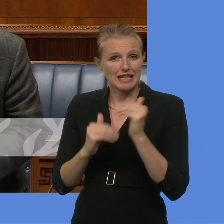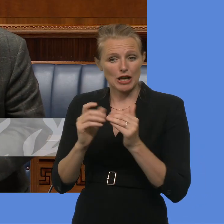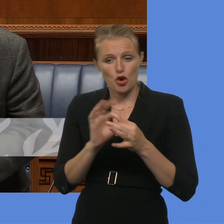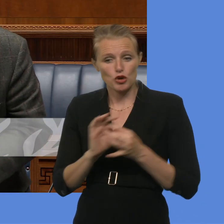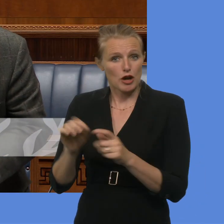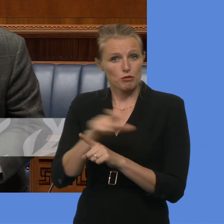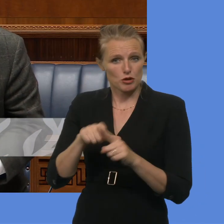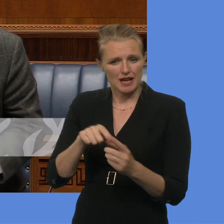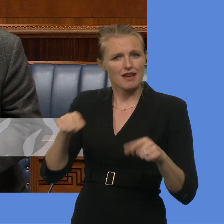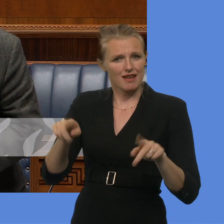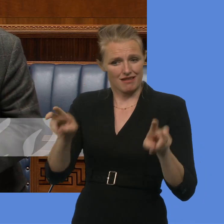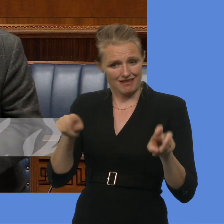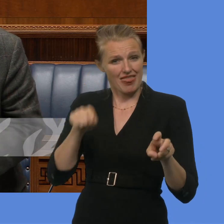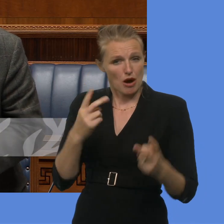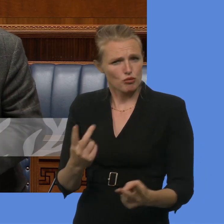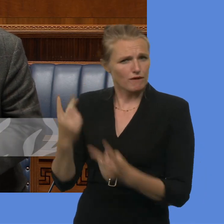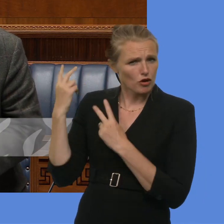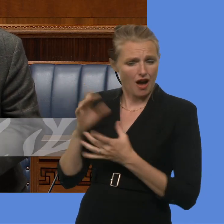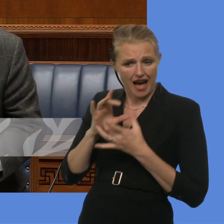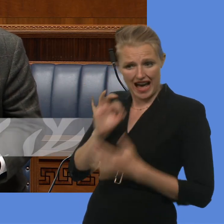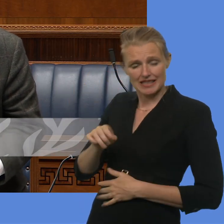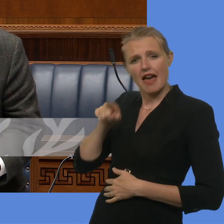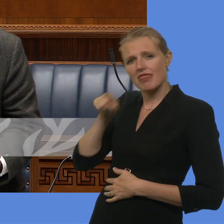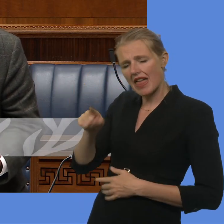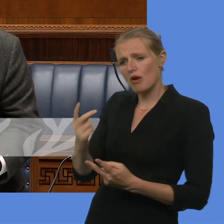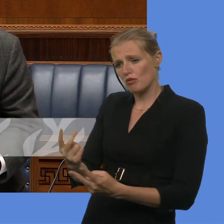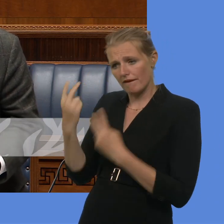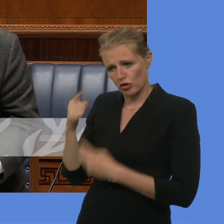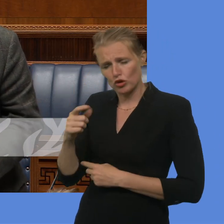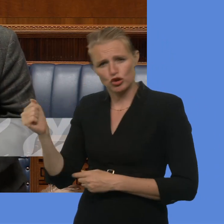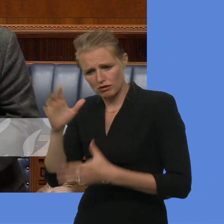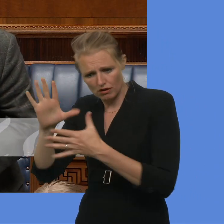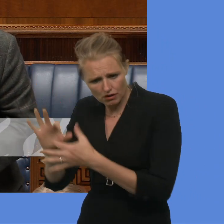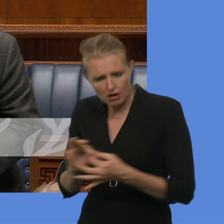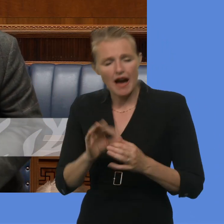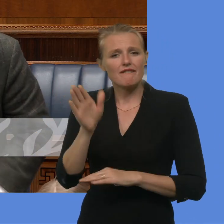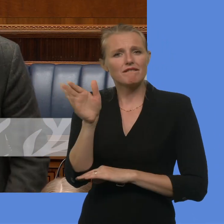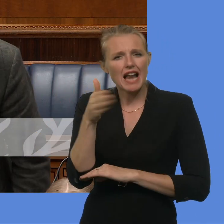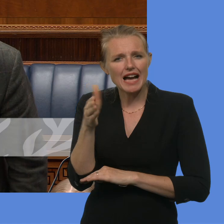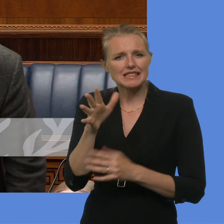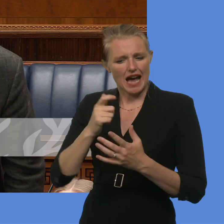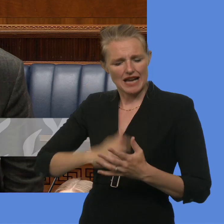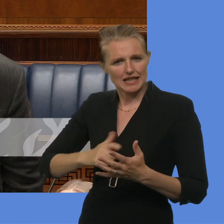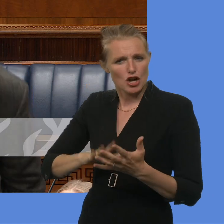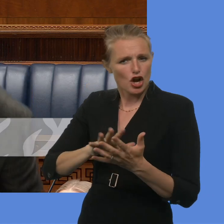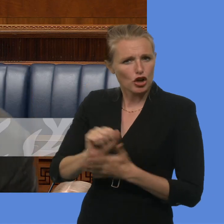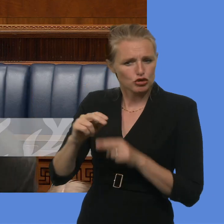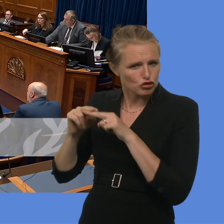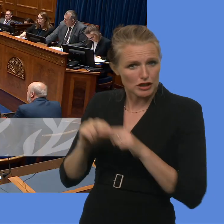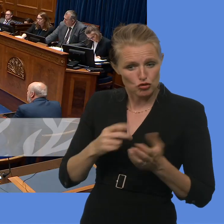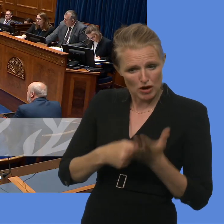merit in this review engaging with the flags identity, culture and tradition recommendations?